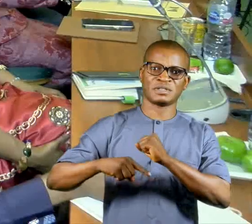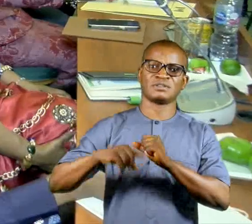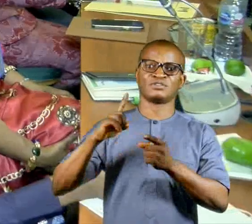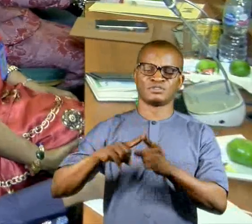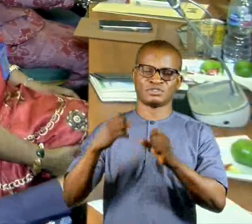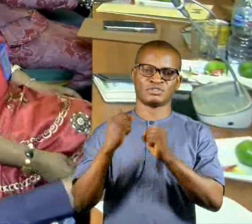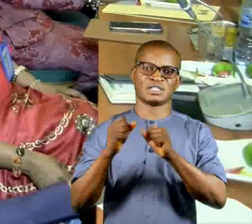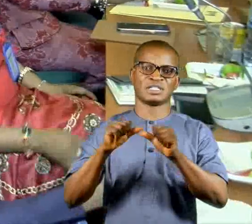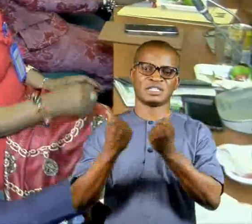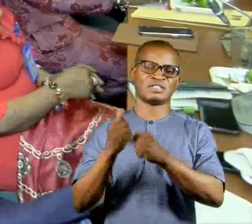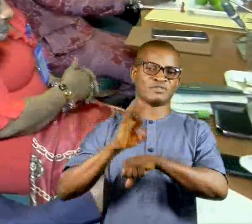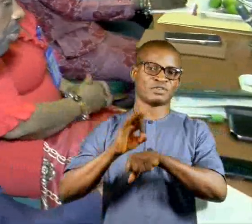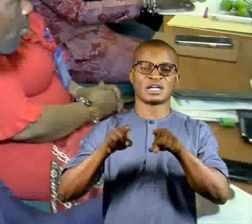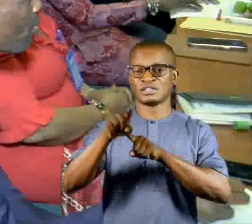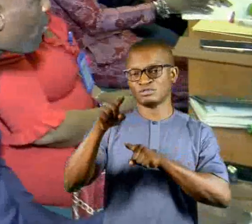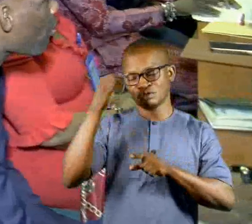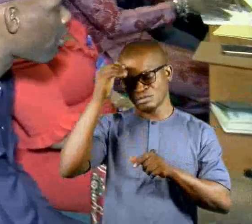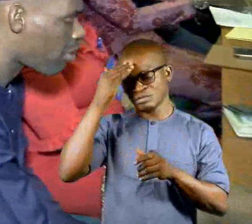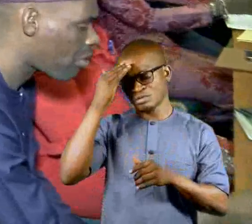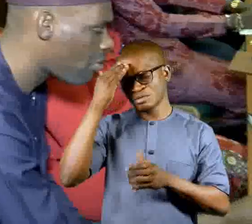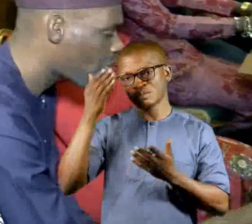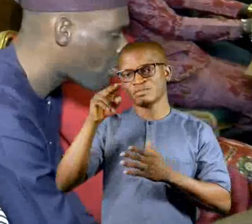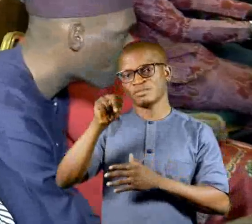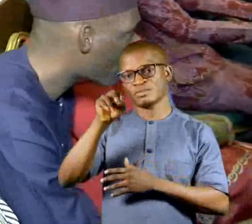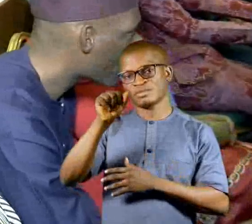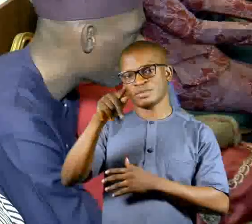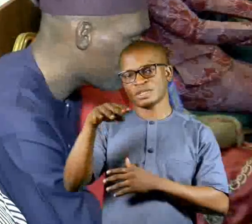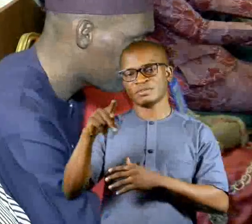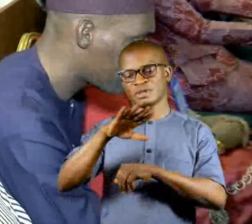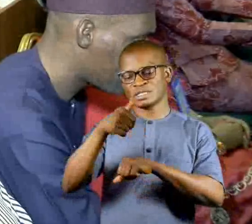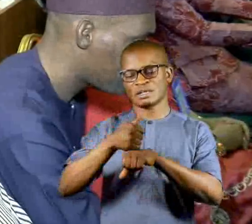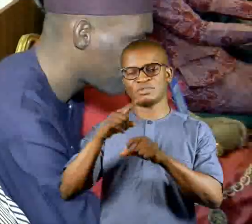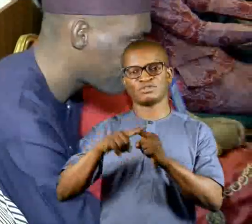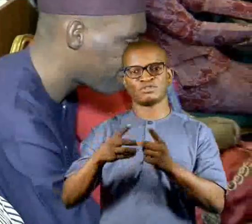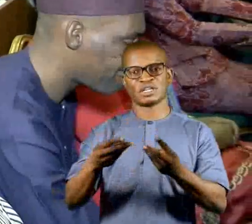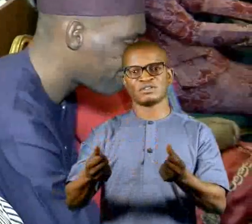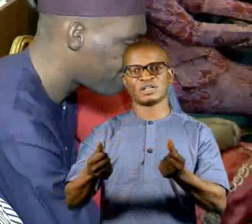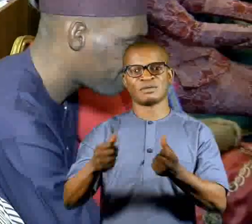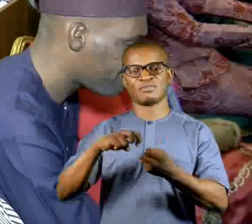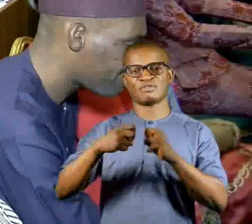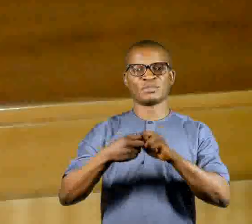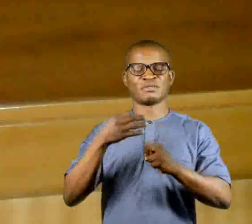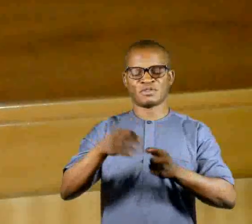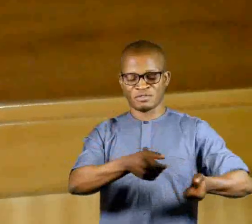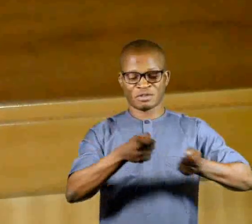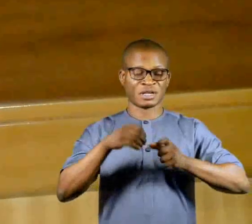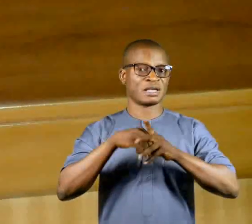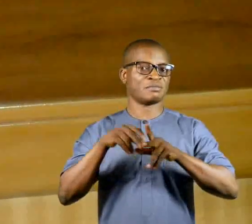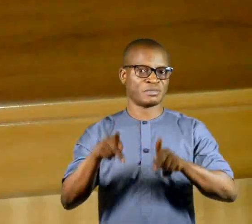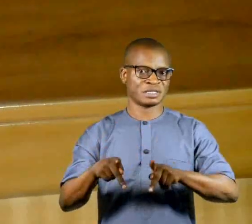As you may recall, Naptip was established to address the menace of trafficking in persons